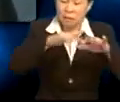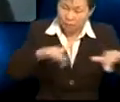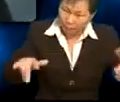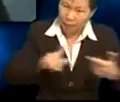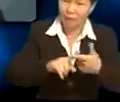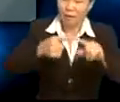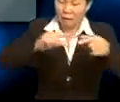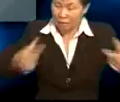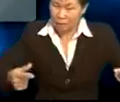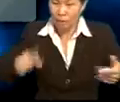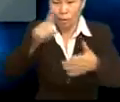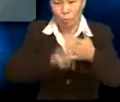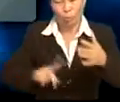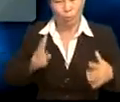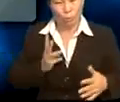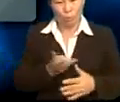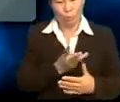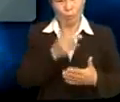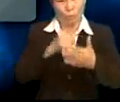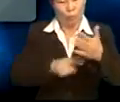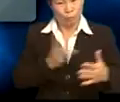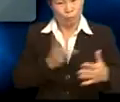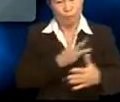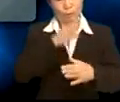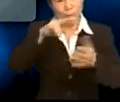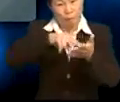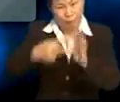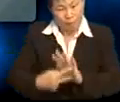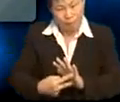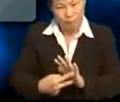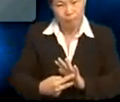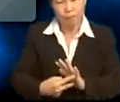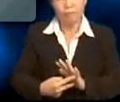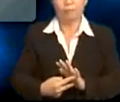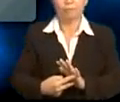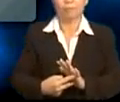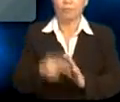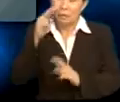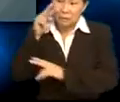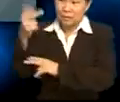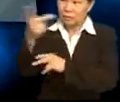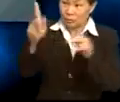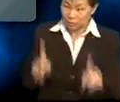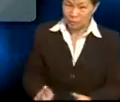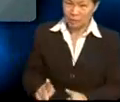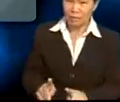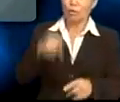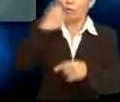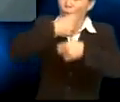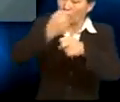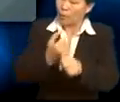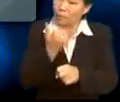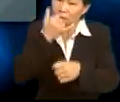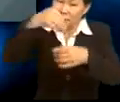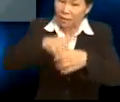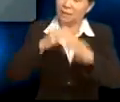in grammar, and in saying what we mean. Let's watch this scene which involves Farhan and Ming Wei. Jason, who makes